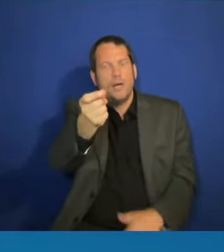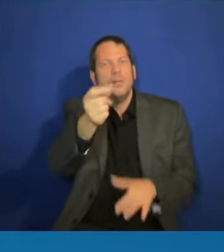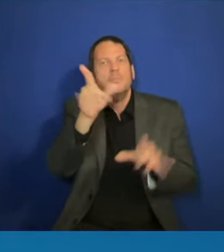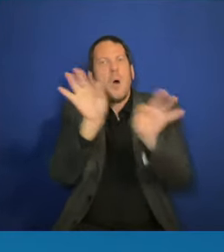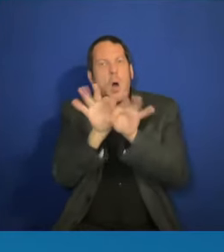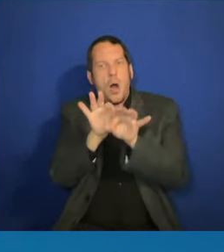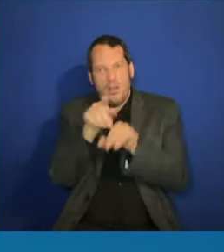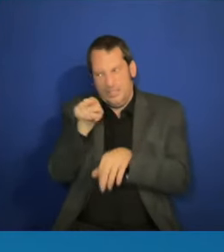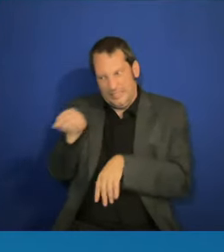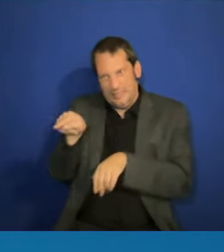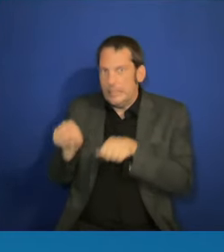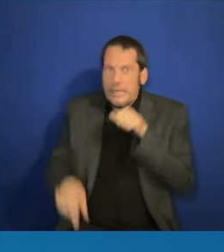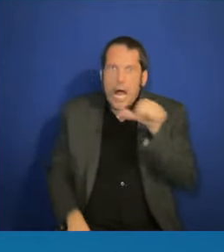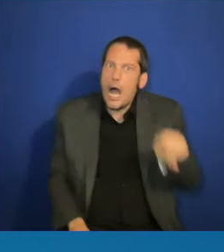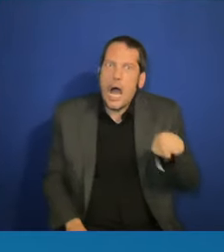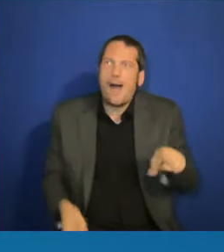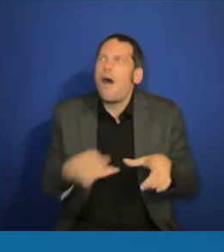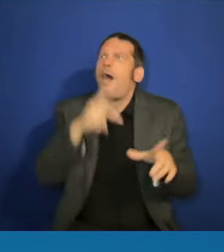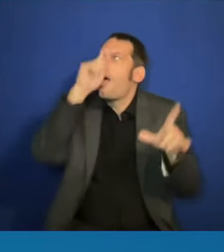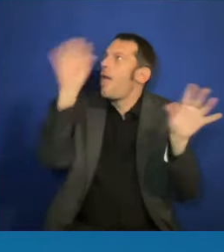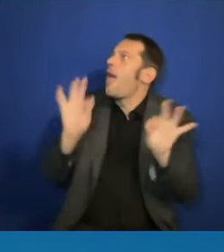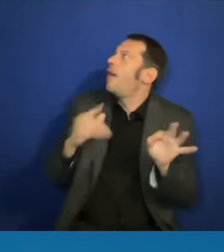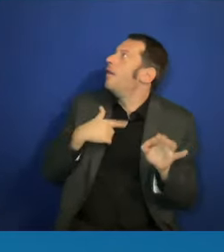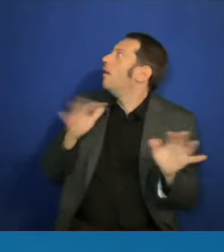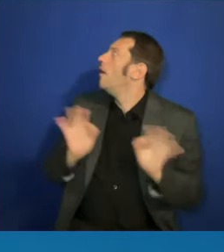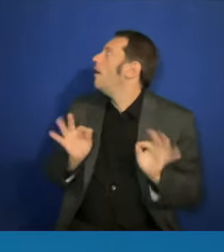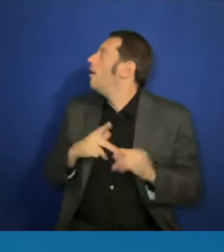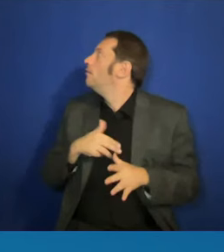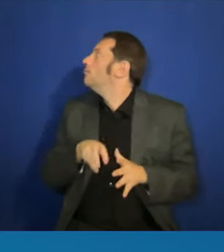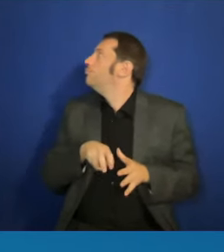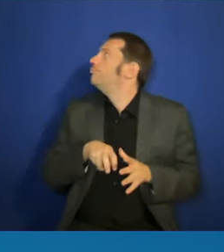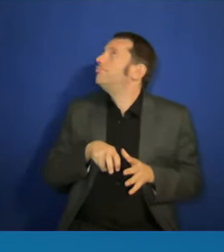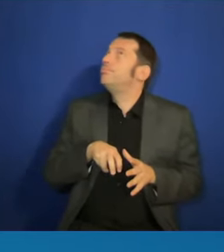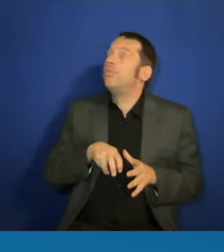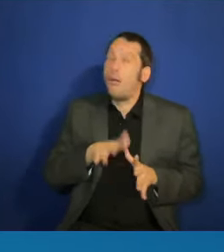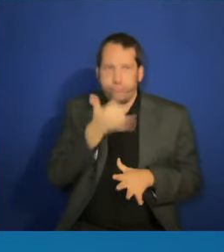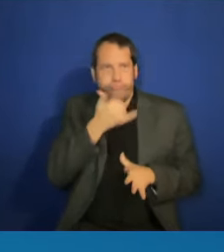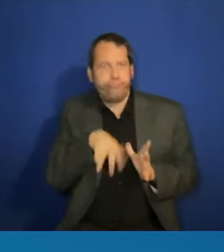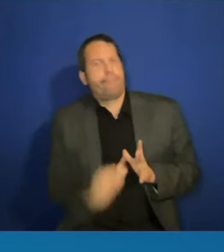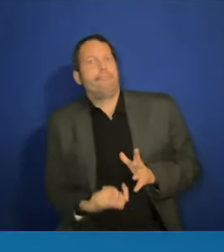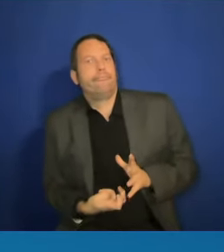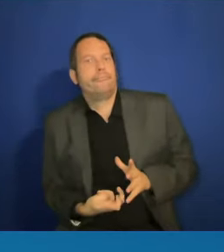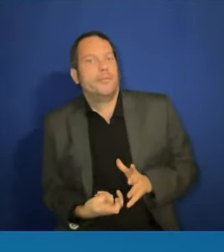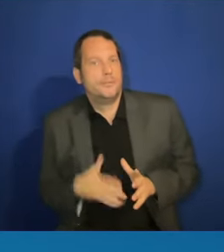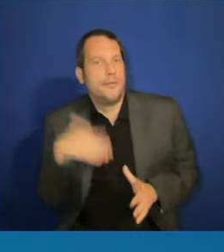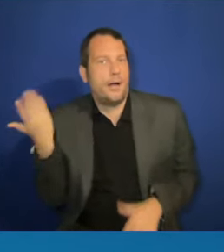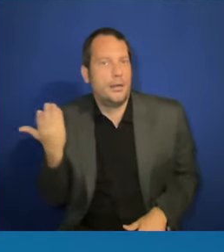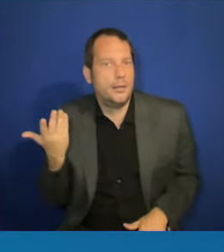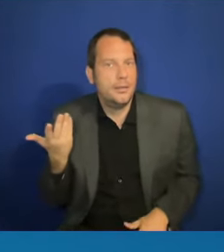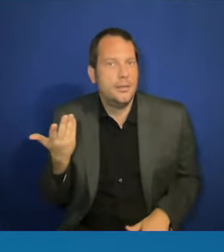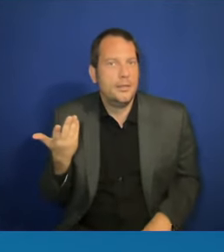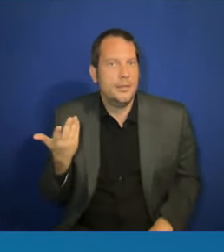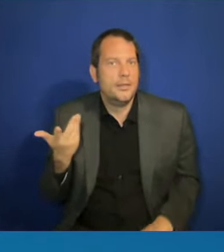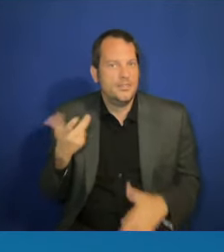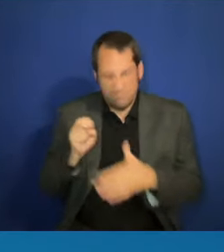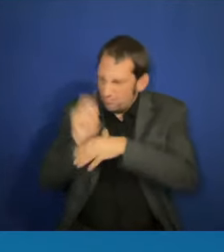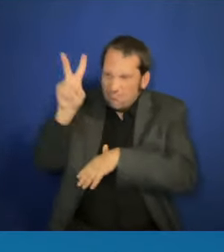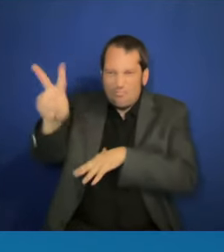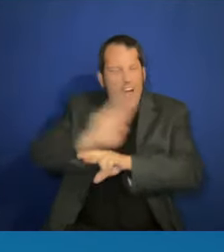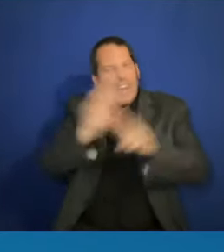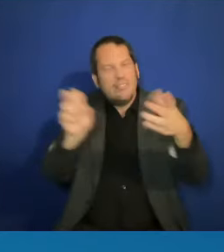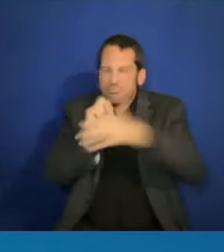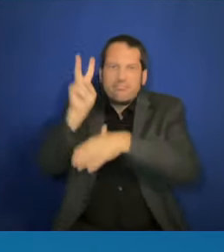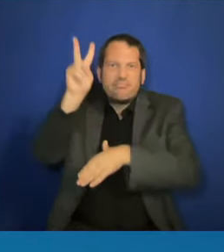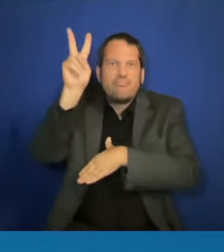I don't want to be that first frog. I'm jumping out. I mean, you look at just most recently what happened with the DACA decision. Yeah.